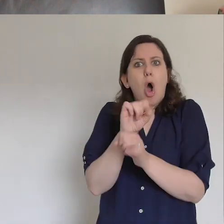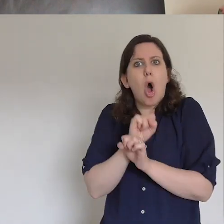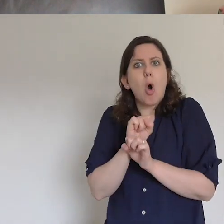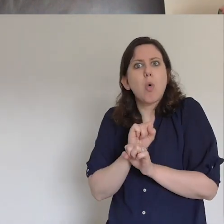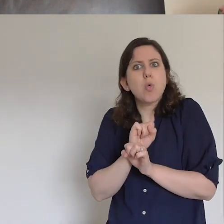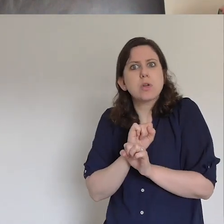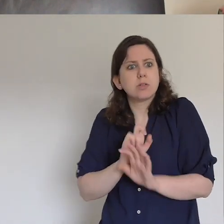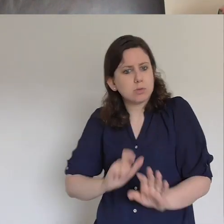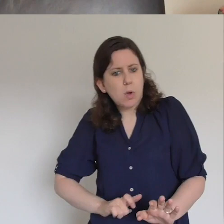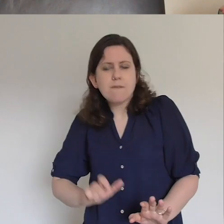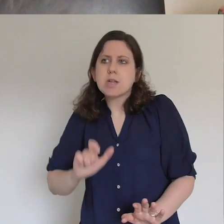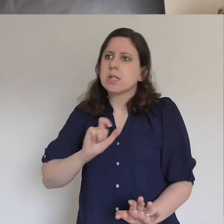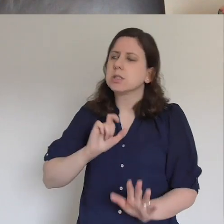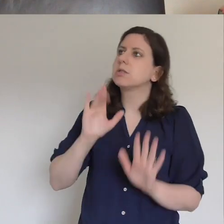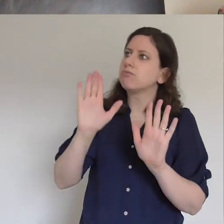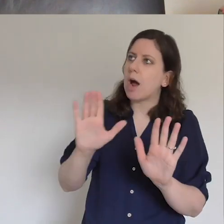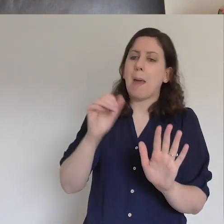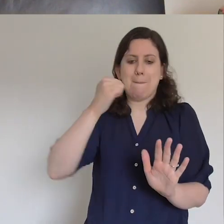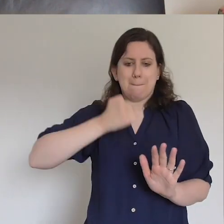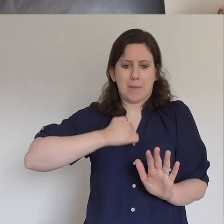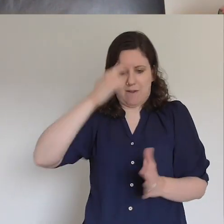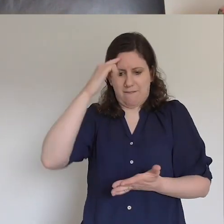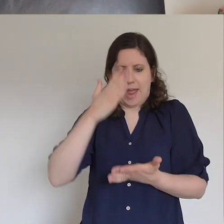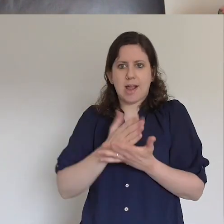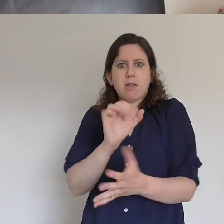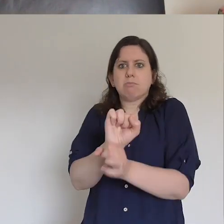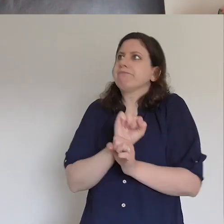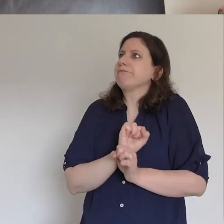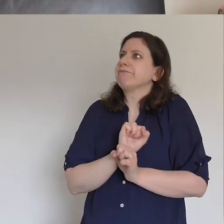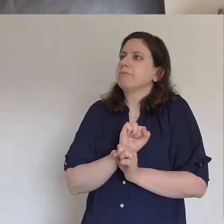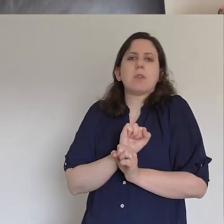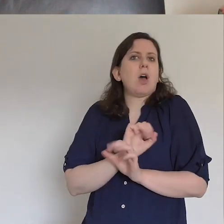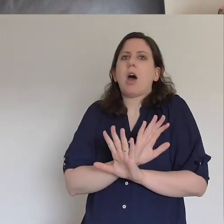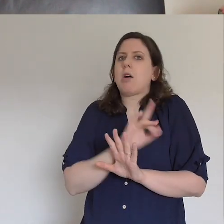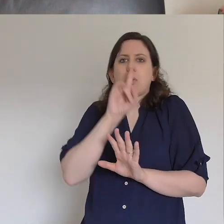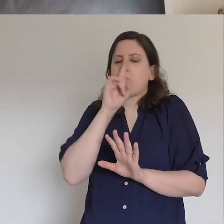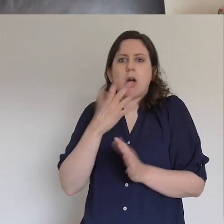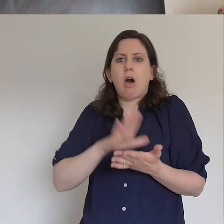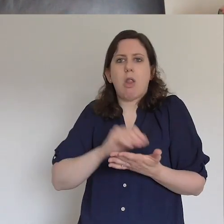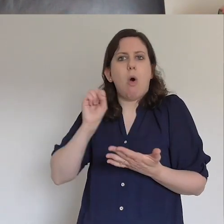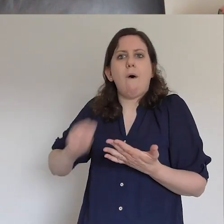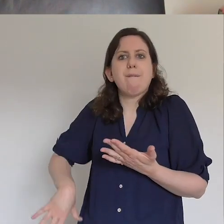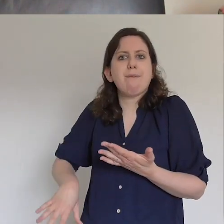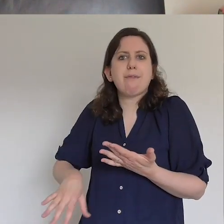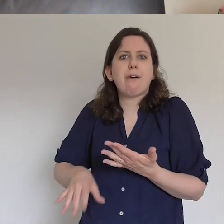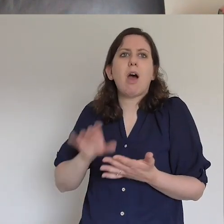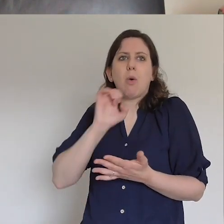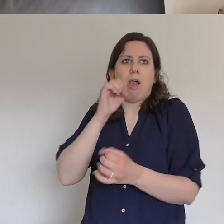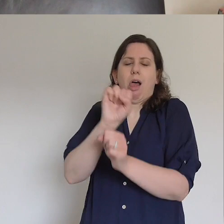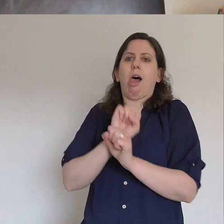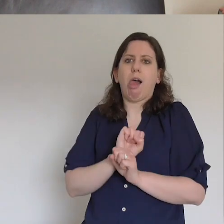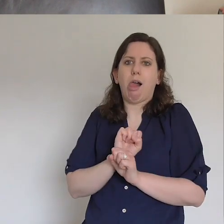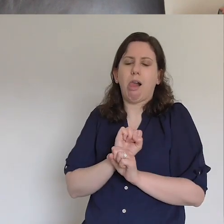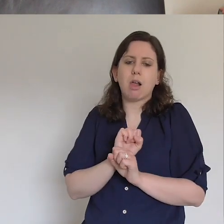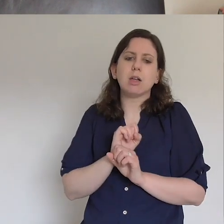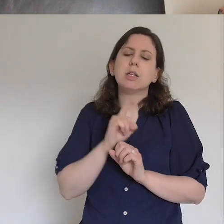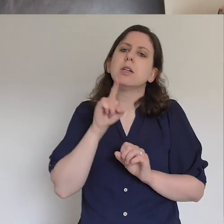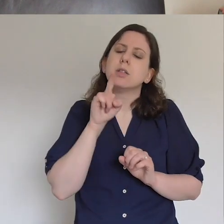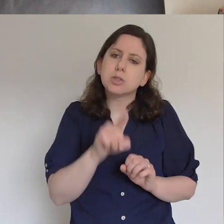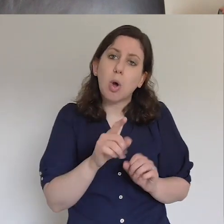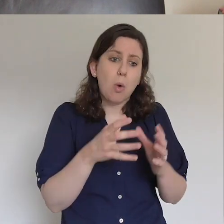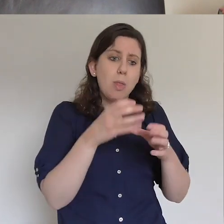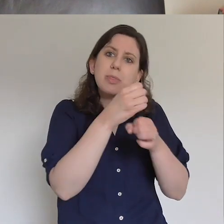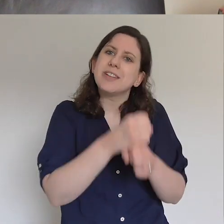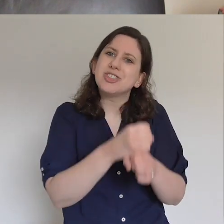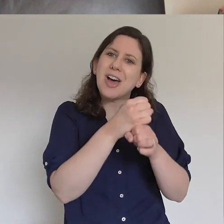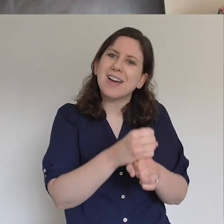faith can't be swept away. And in fact, if anyone wants to help the church grow, start persecuting it. When you put it under pressure, it explodes. When you leave